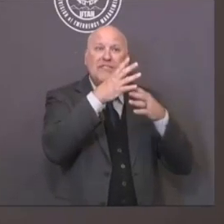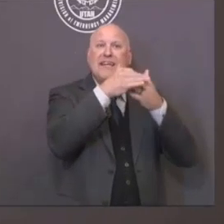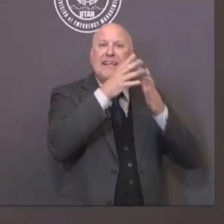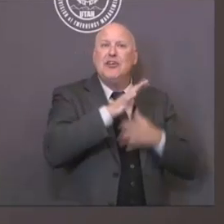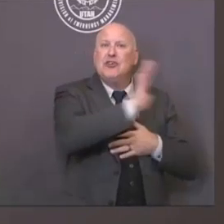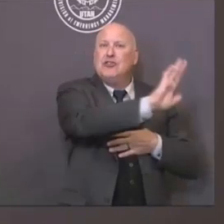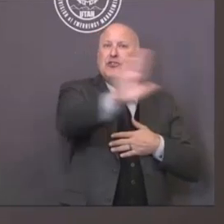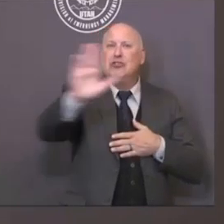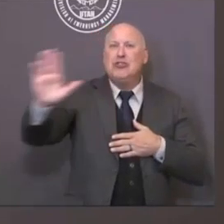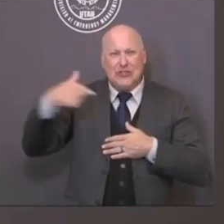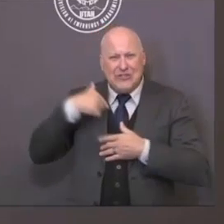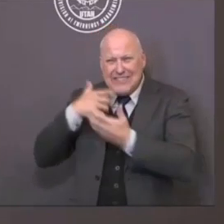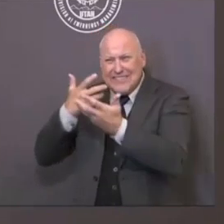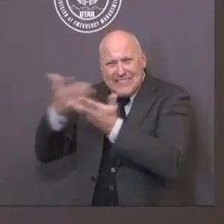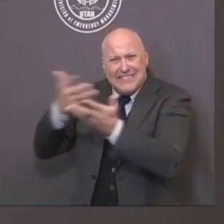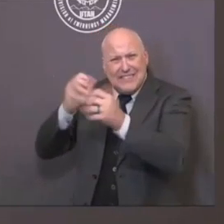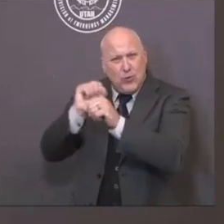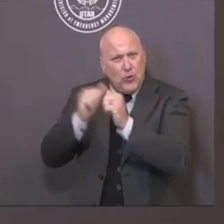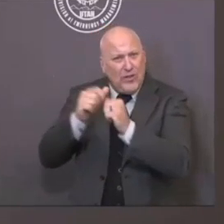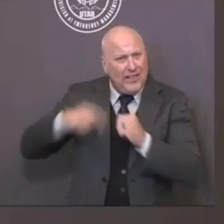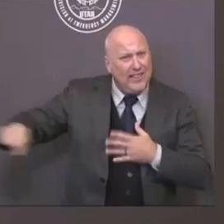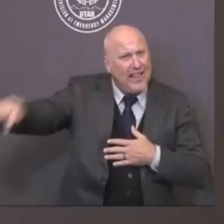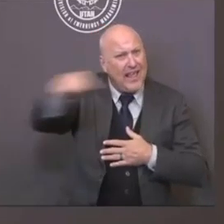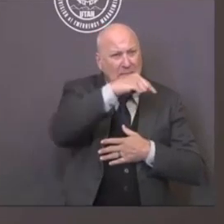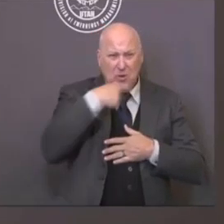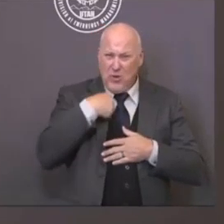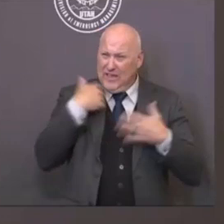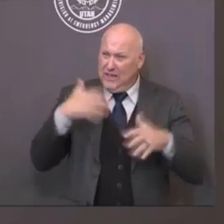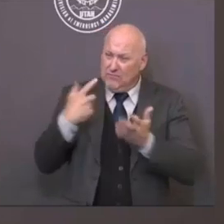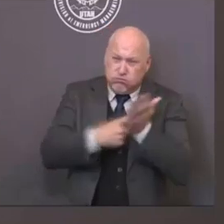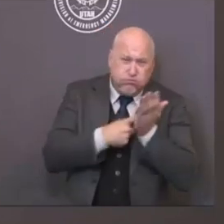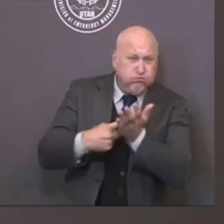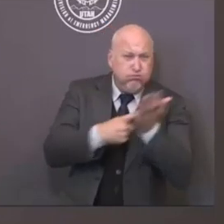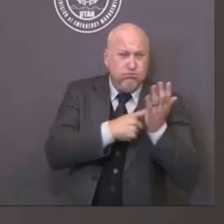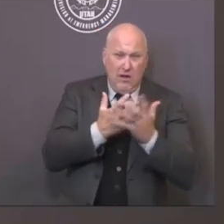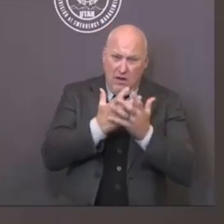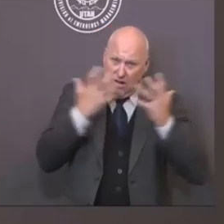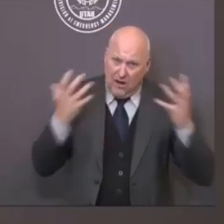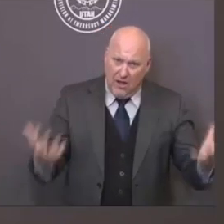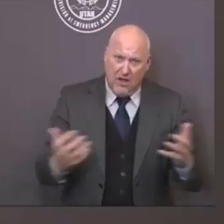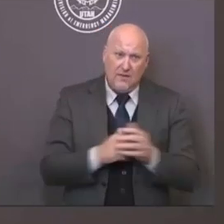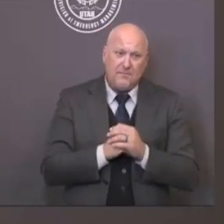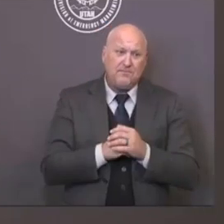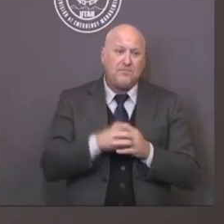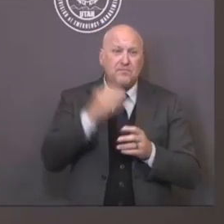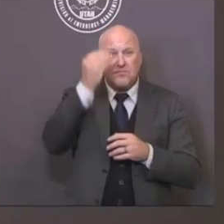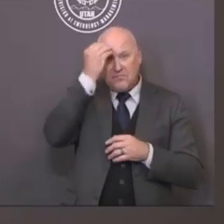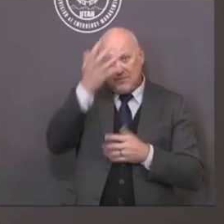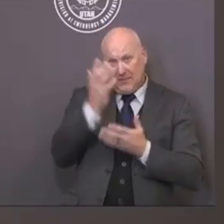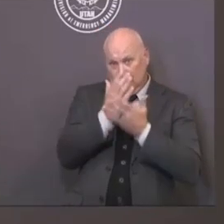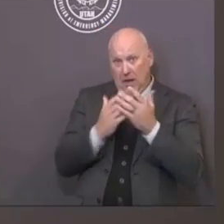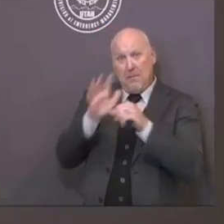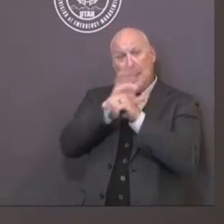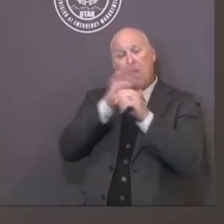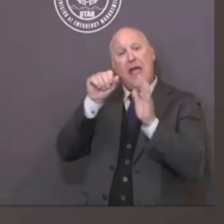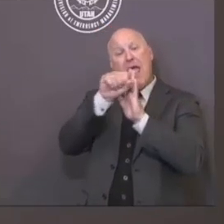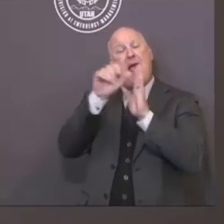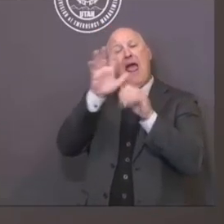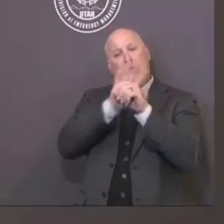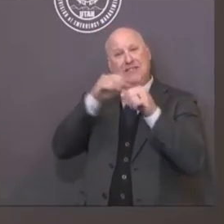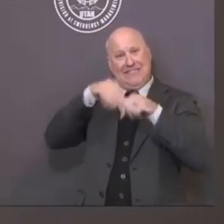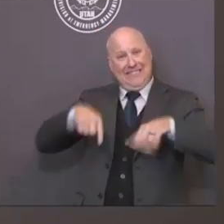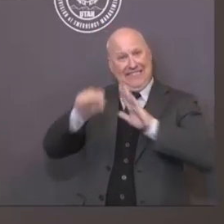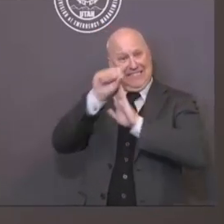the state. As I mentioned, some of the areas have done very well in not having the coronavirus present in large